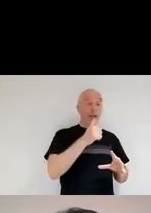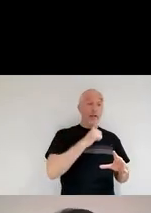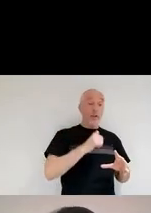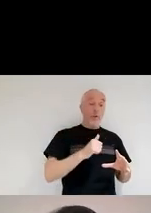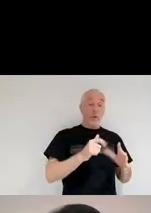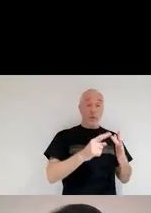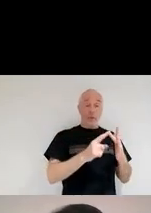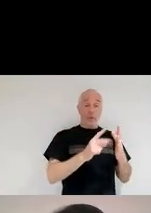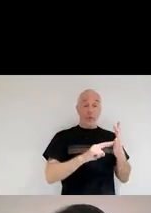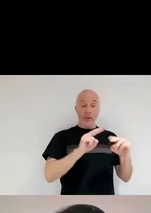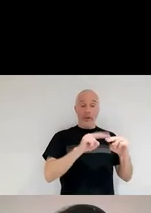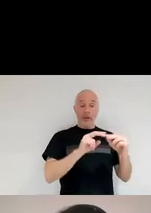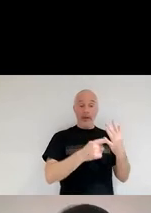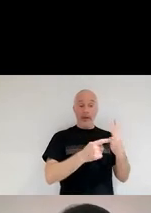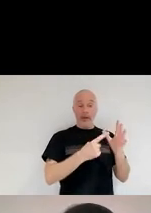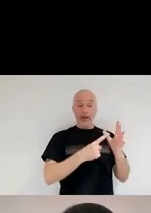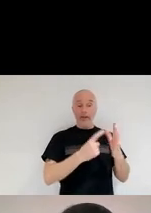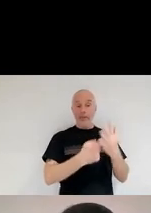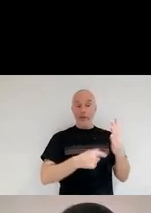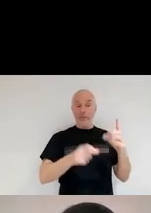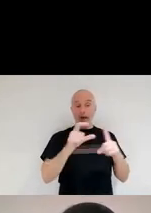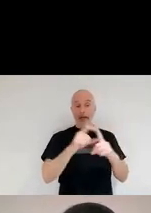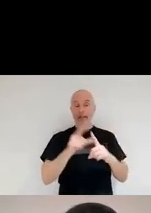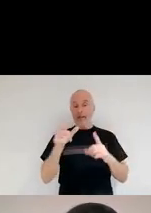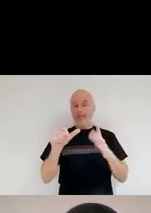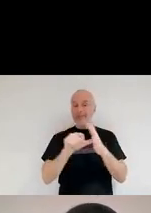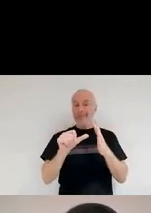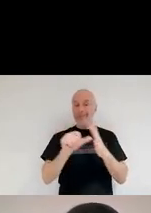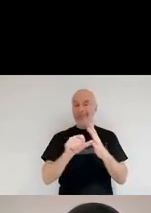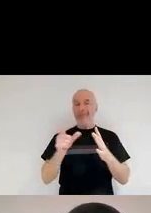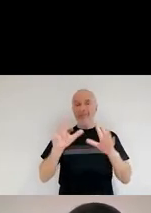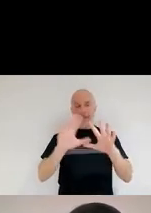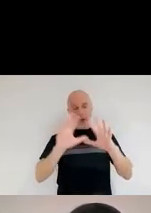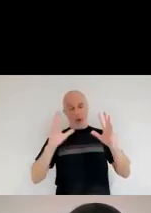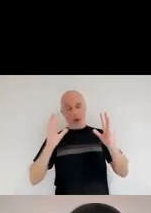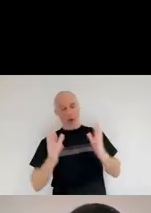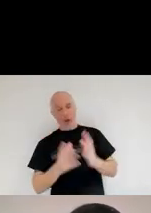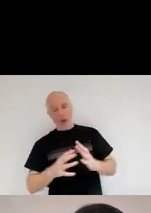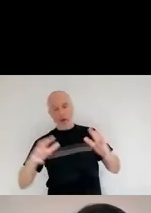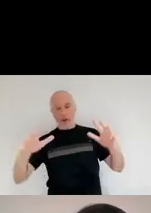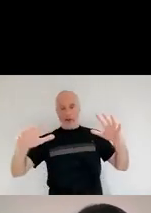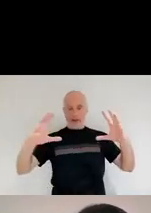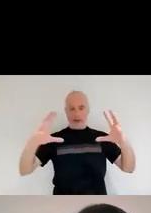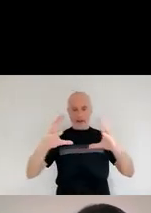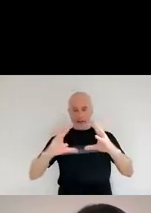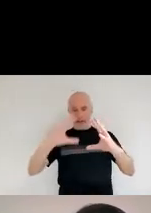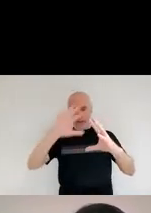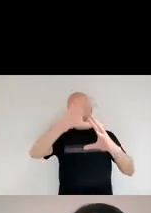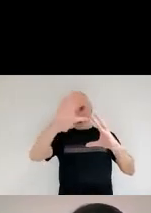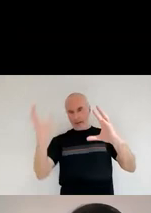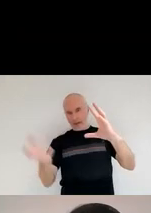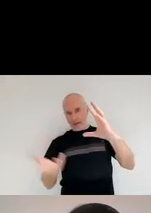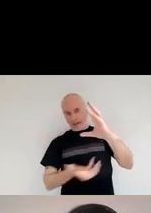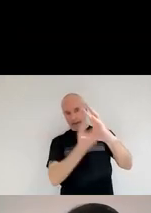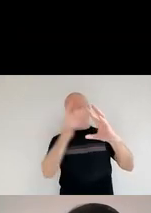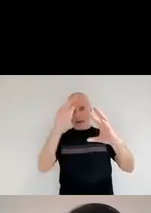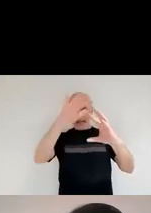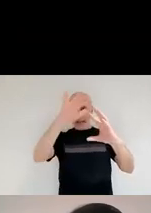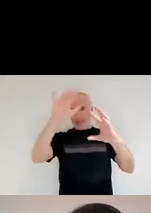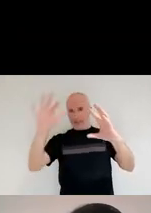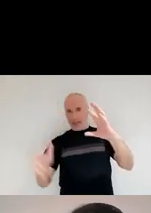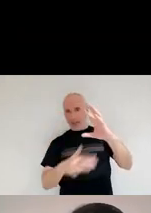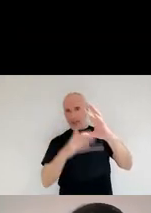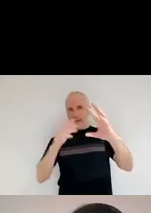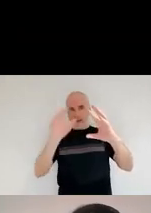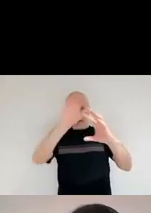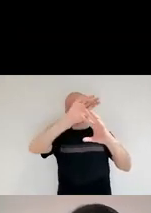partially because of our atmosphere. Now, don't get me wrong. I really like our atmosphere. It protects us from a lot of very harmful